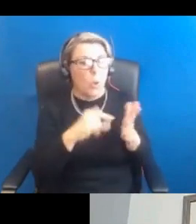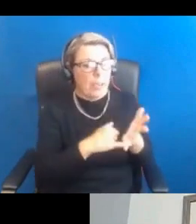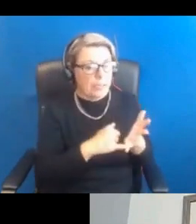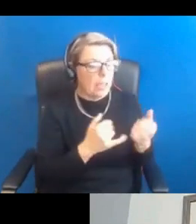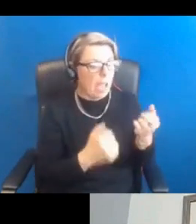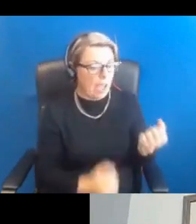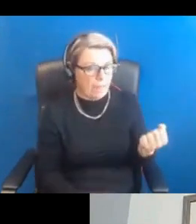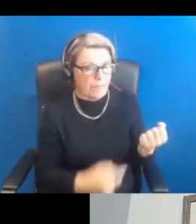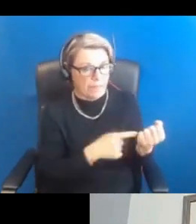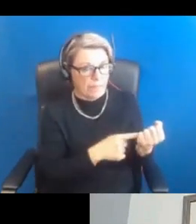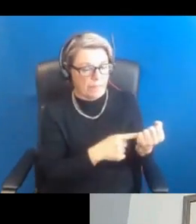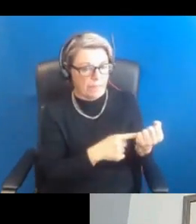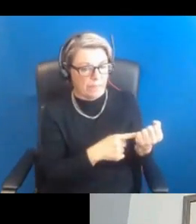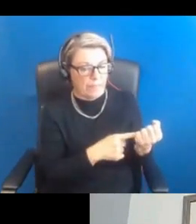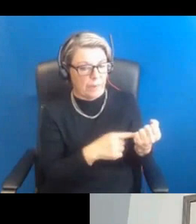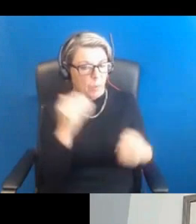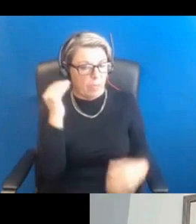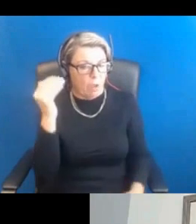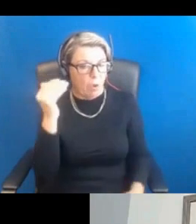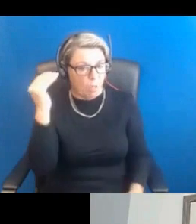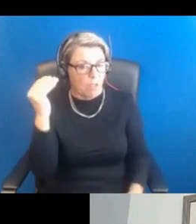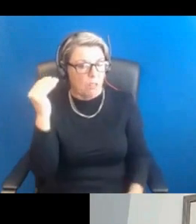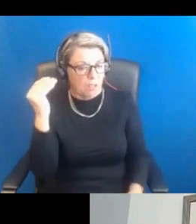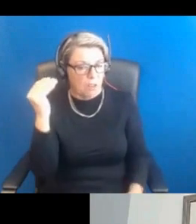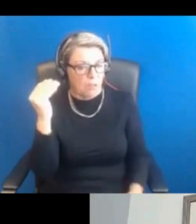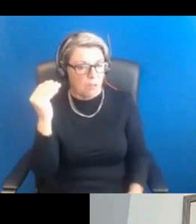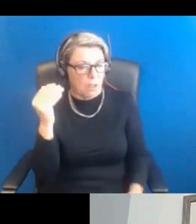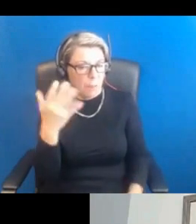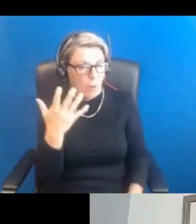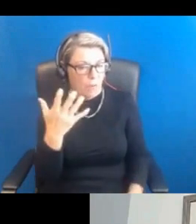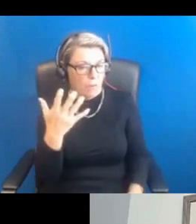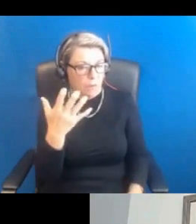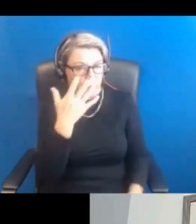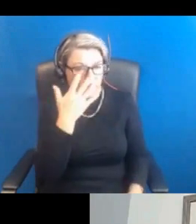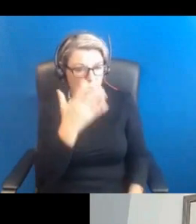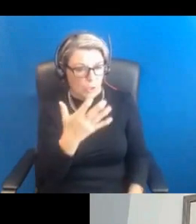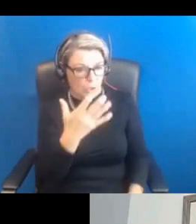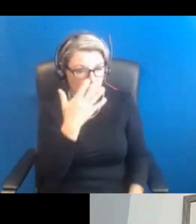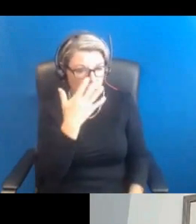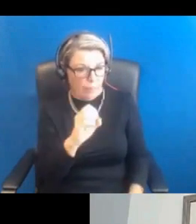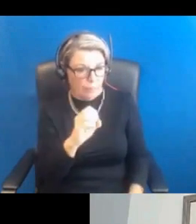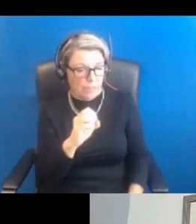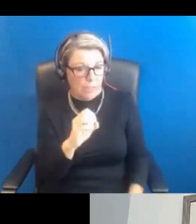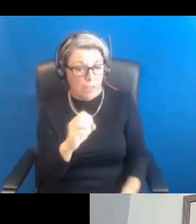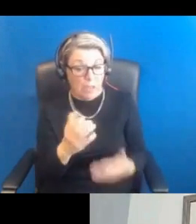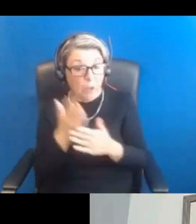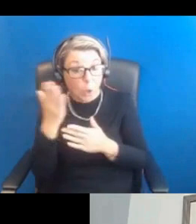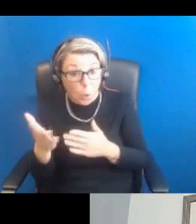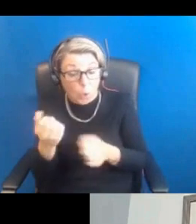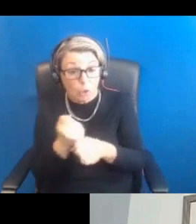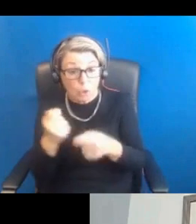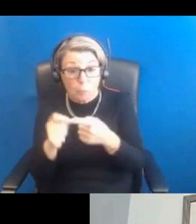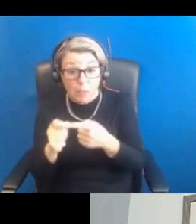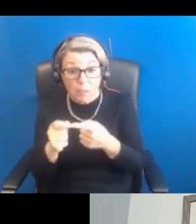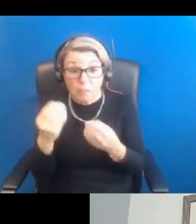particularly as they get a bit older, as they reach 50 and beyond, if they're going to see their GP for something, and we